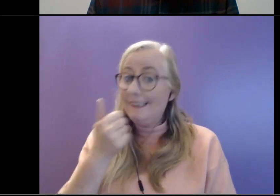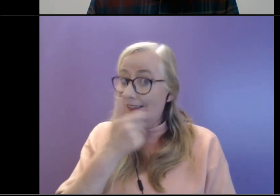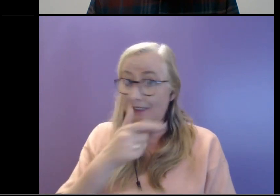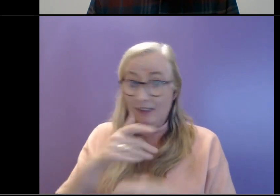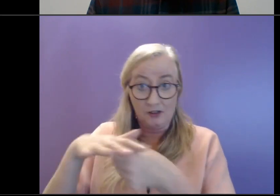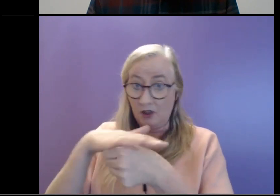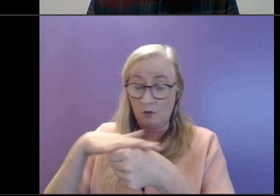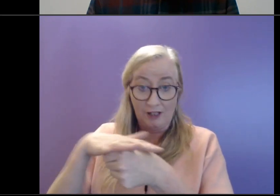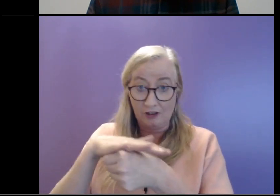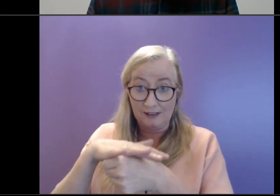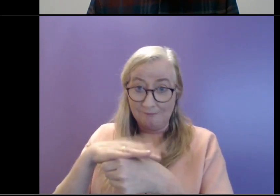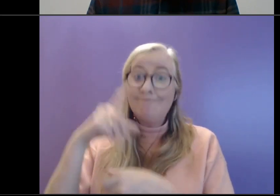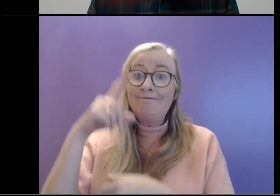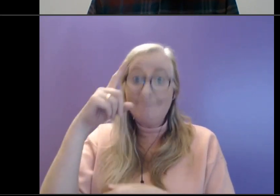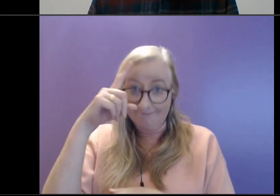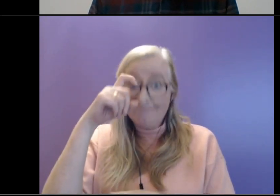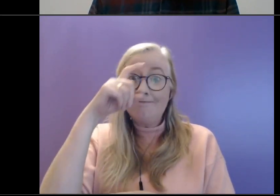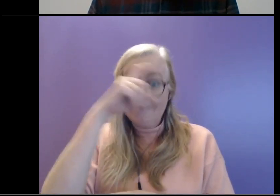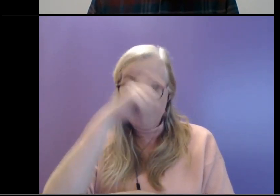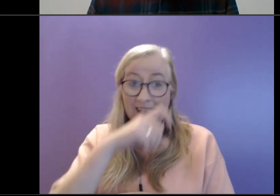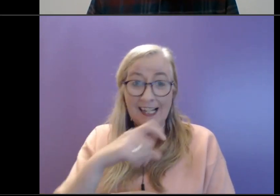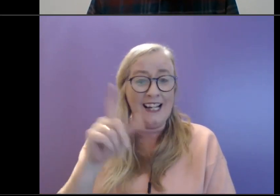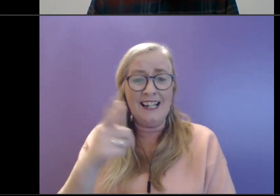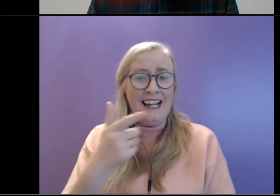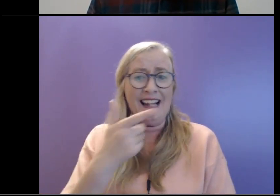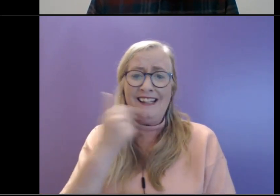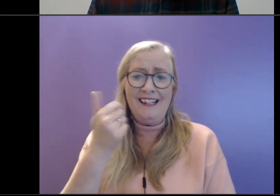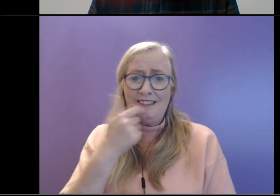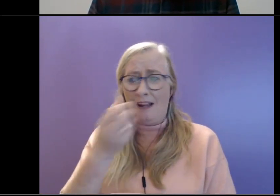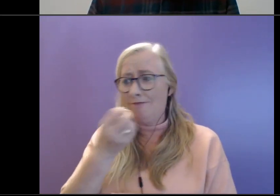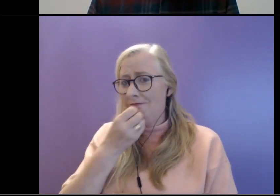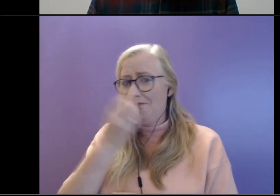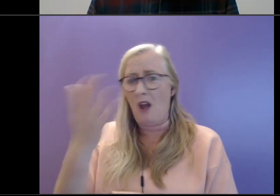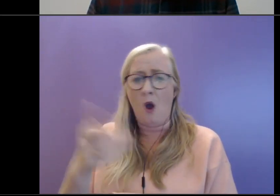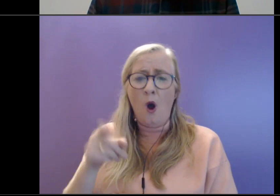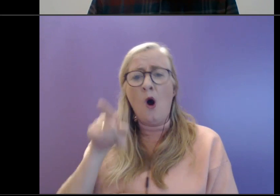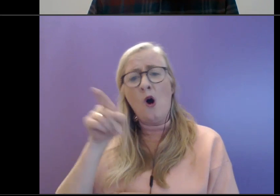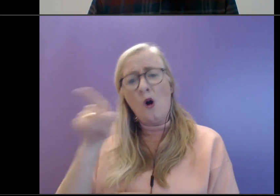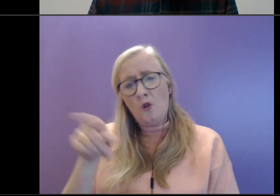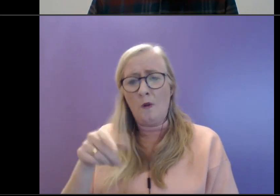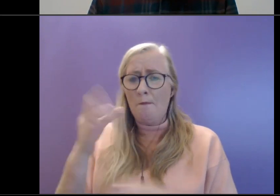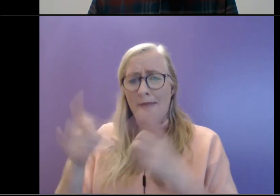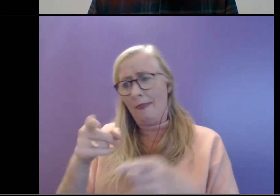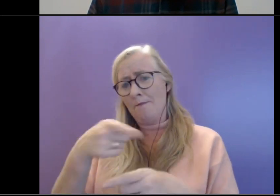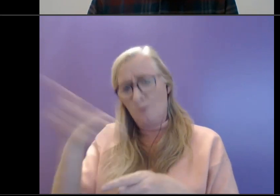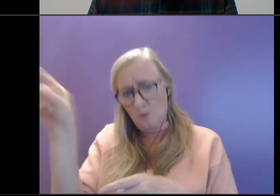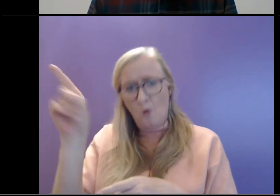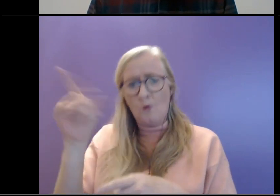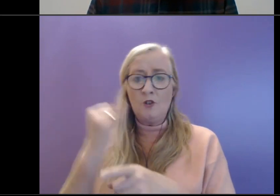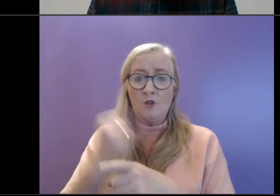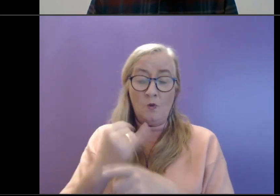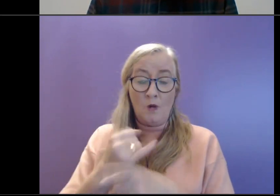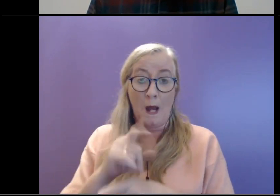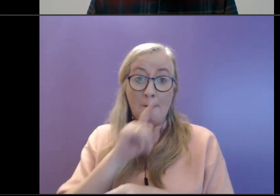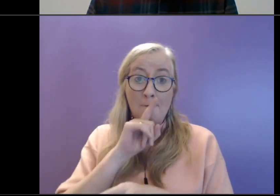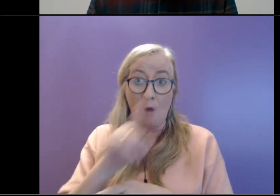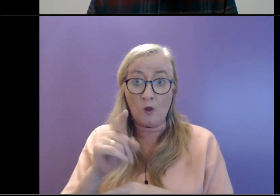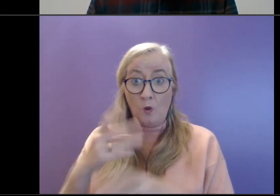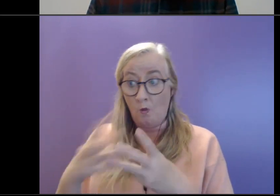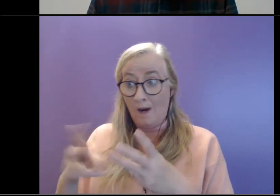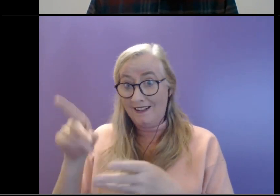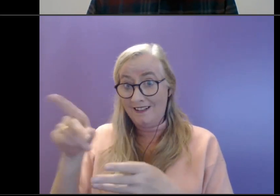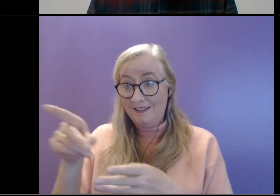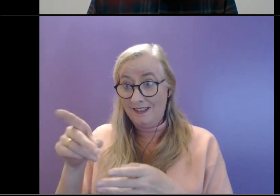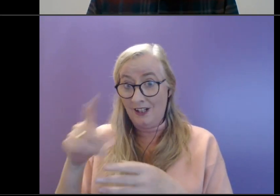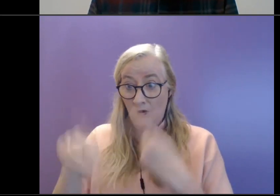you know, it's very easy for people to come along and say, well, you just make them go to school. But when you're faced with a very distressed 16 year old